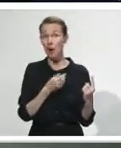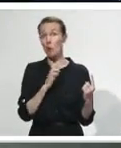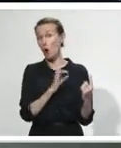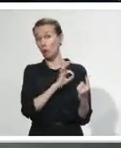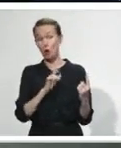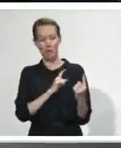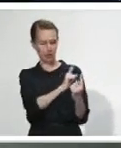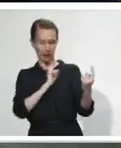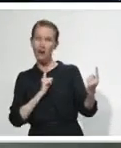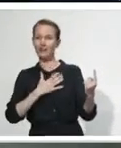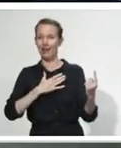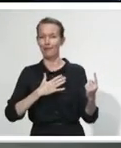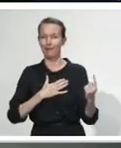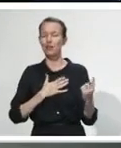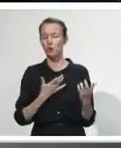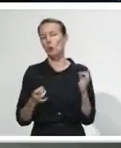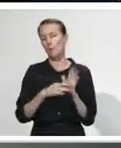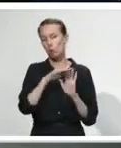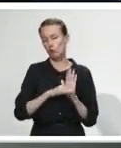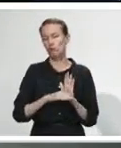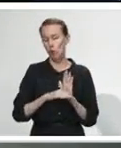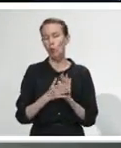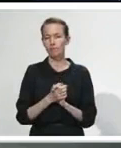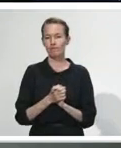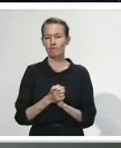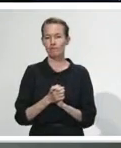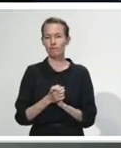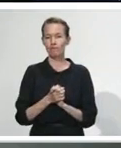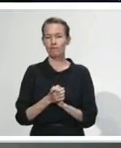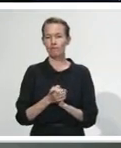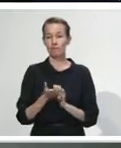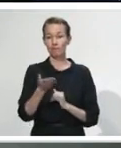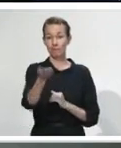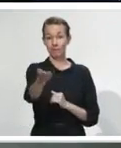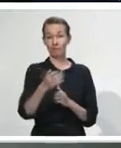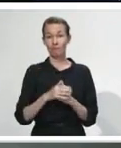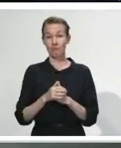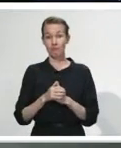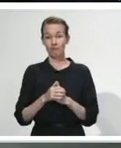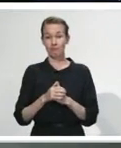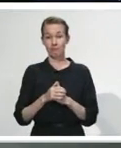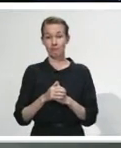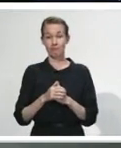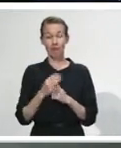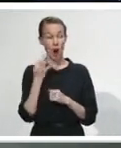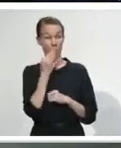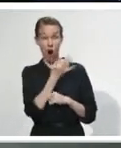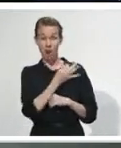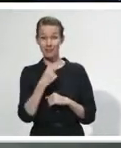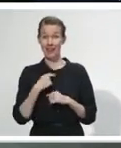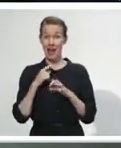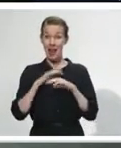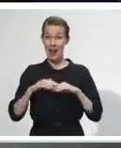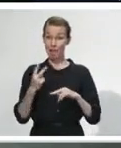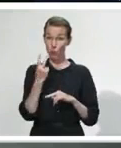Last question. From a colleague, just to clarify, will regional travel potentially still be off the cards for non-essential workers at level two? Yeah, that's